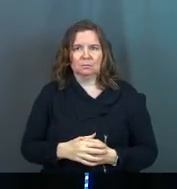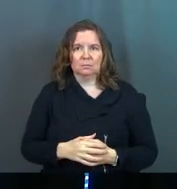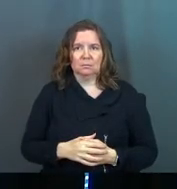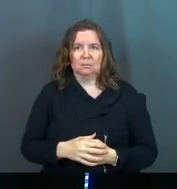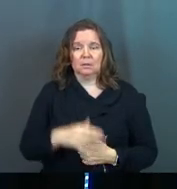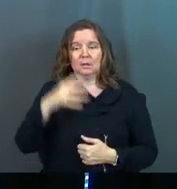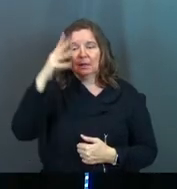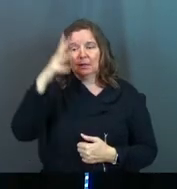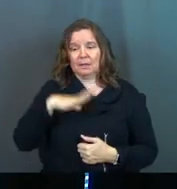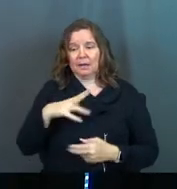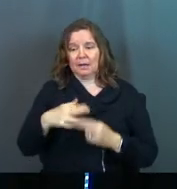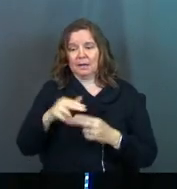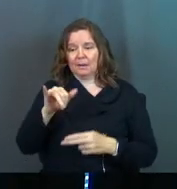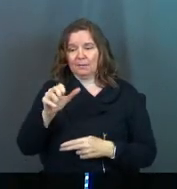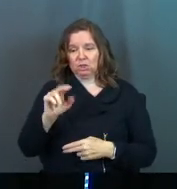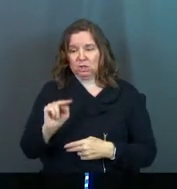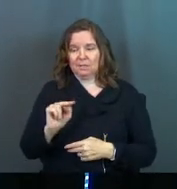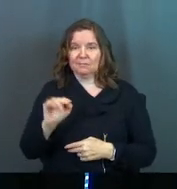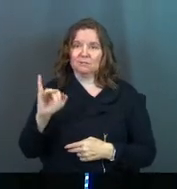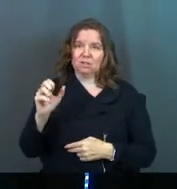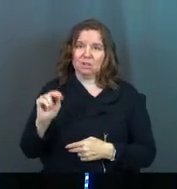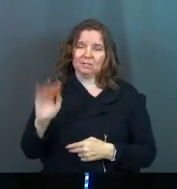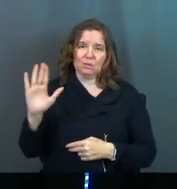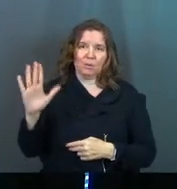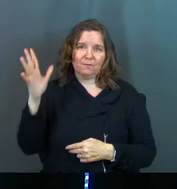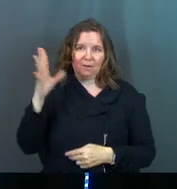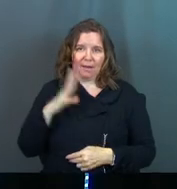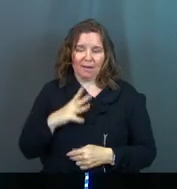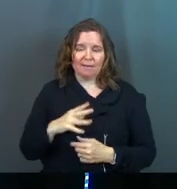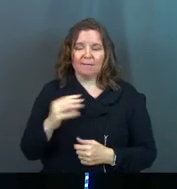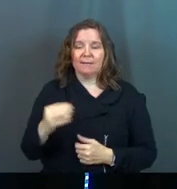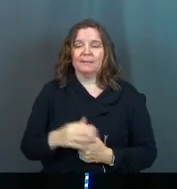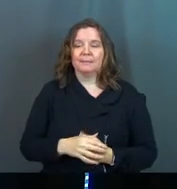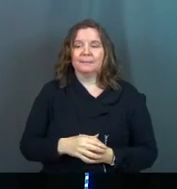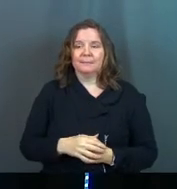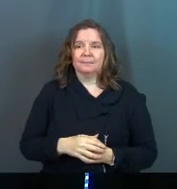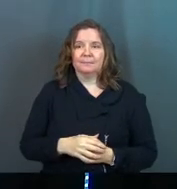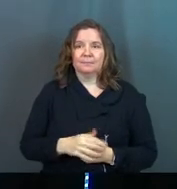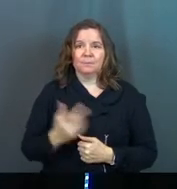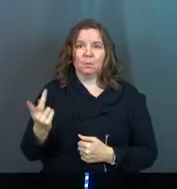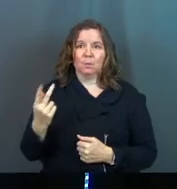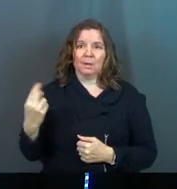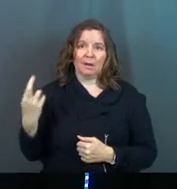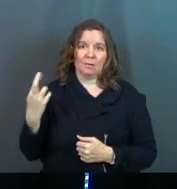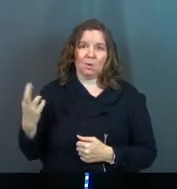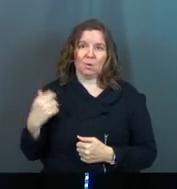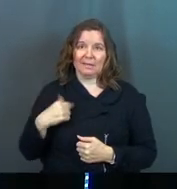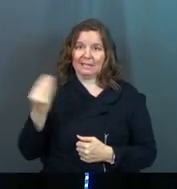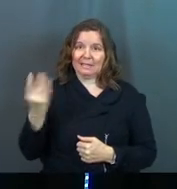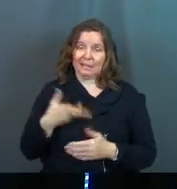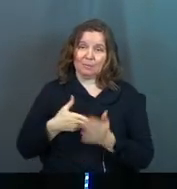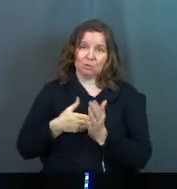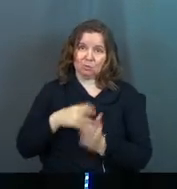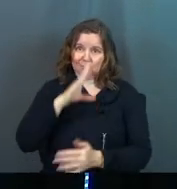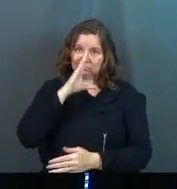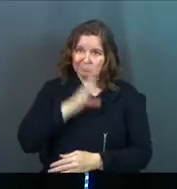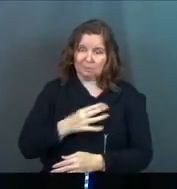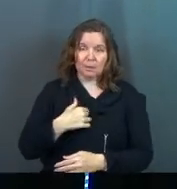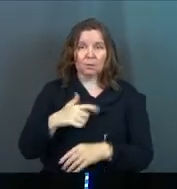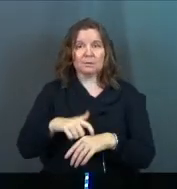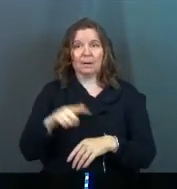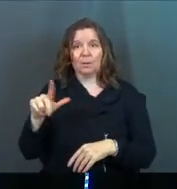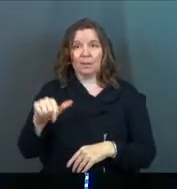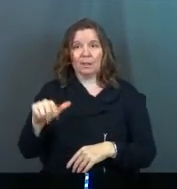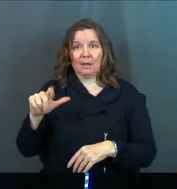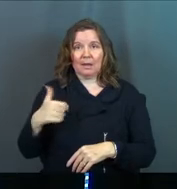A guy named Jason. Jason's this wonderful guy. And we got close and he could tell me truth. And there was this time